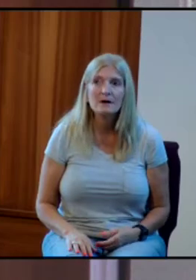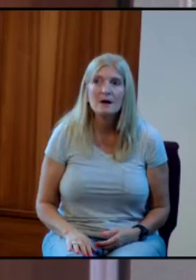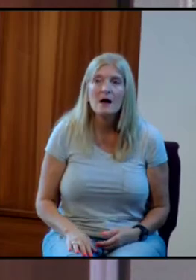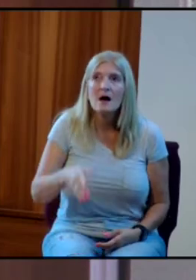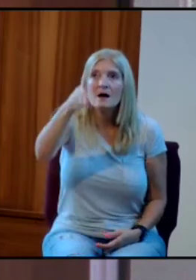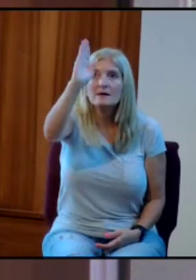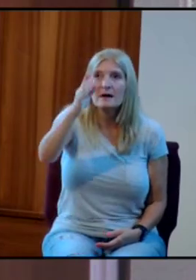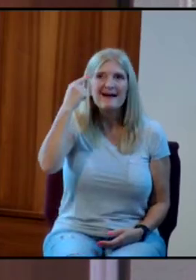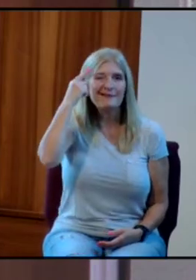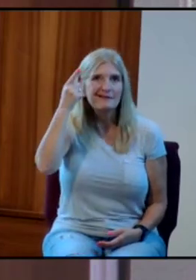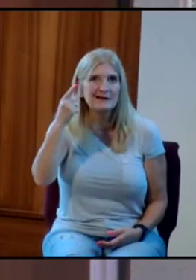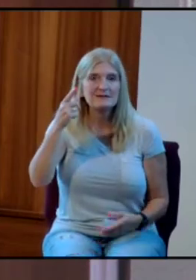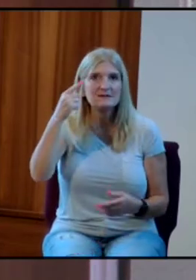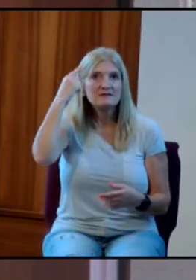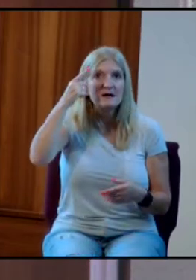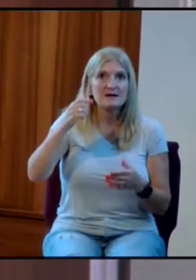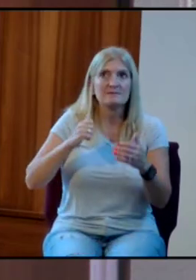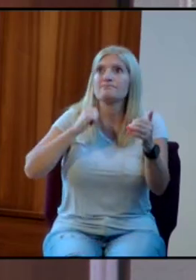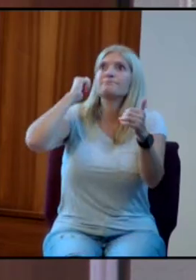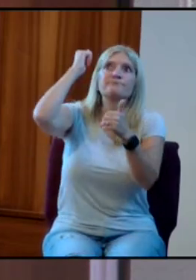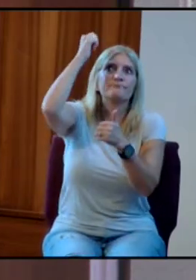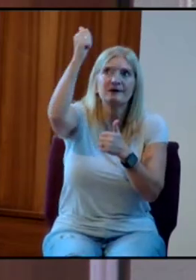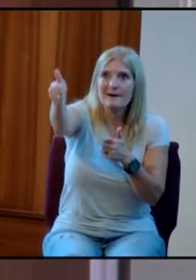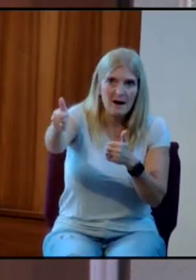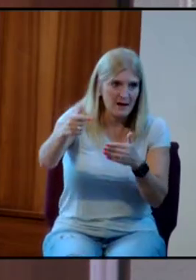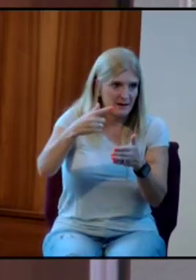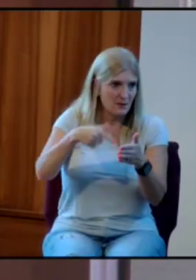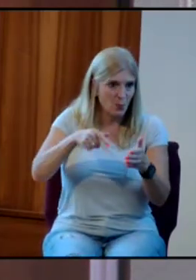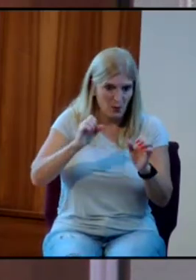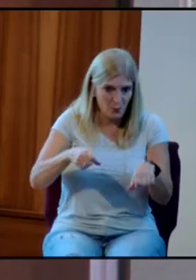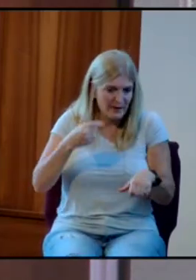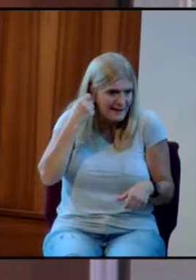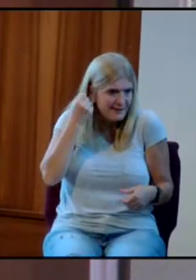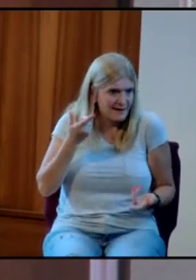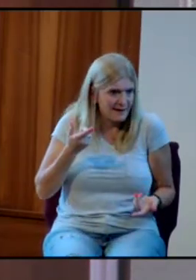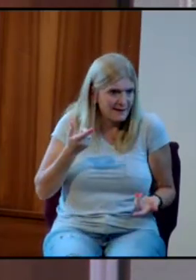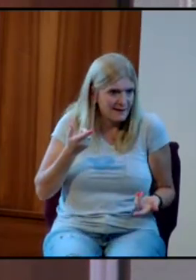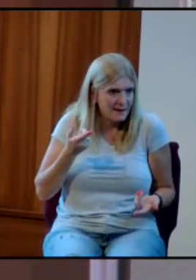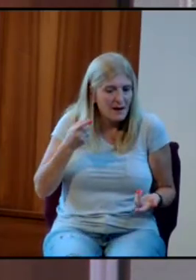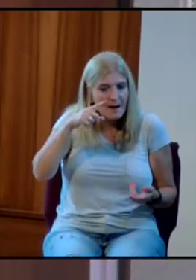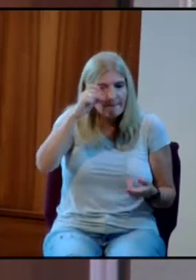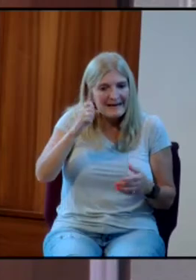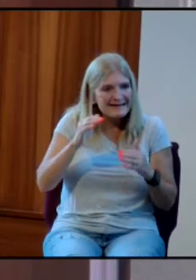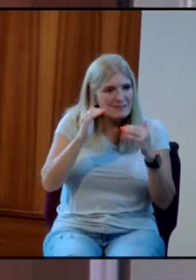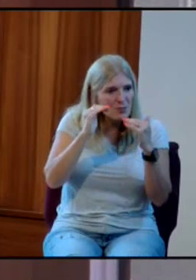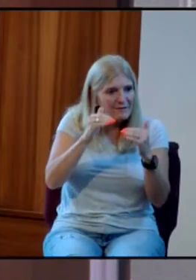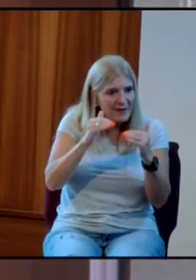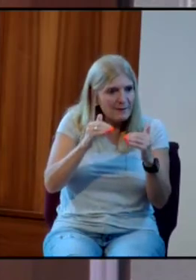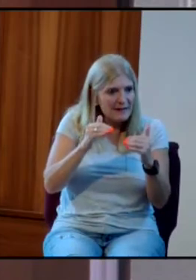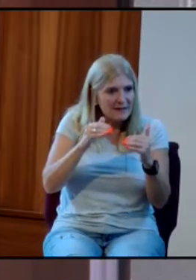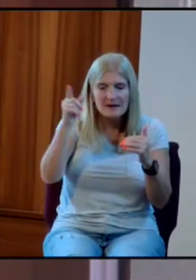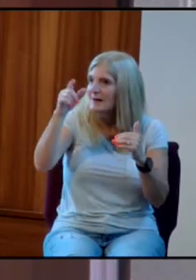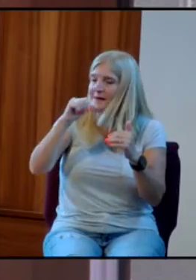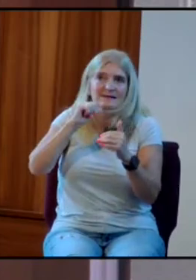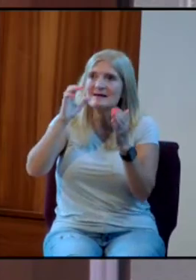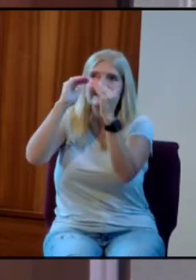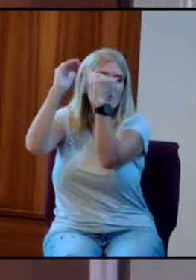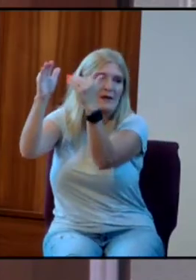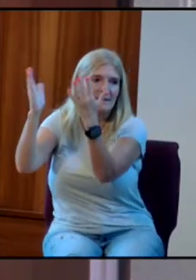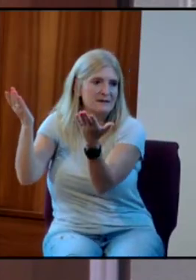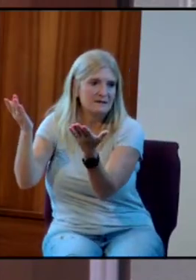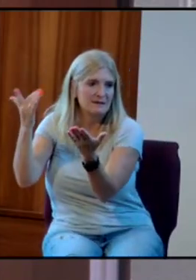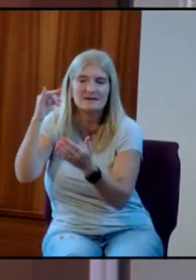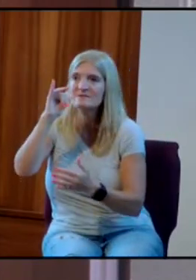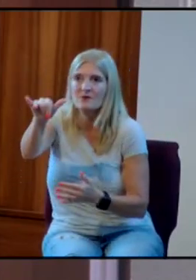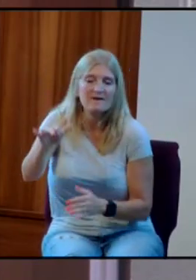God thinks thoughts way beyond what we think because we're finite. I start thinking about God as infinite. Okay, how is he